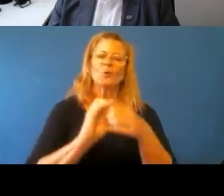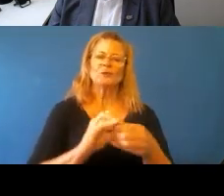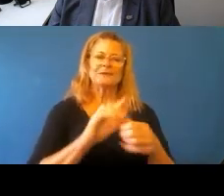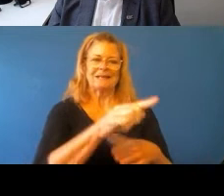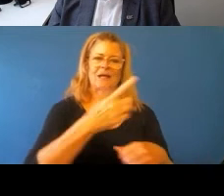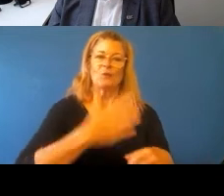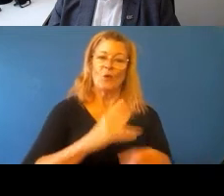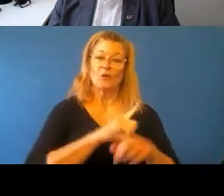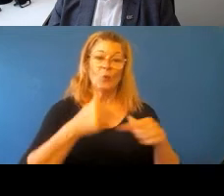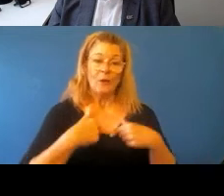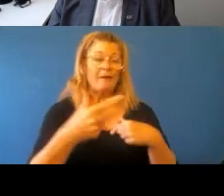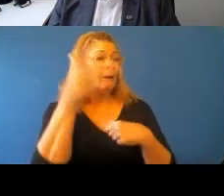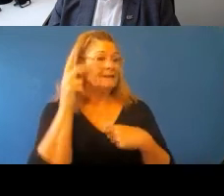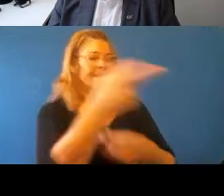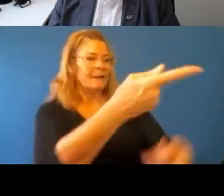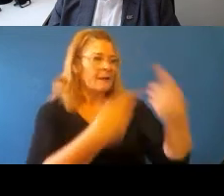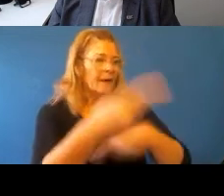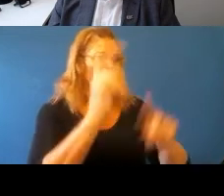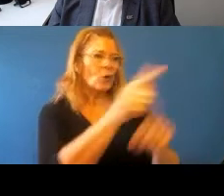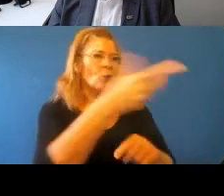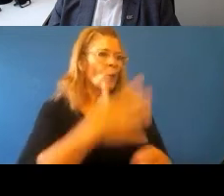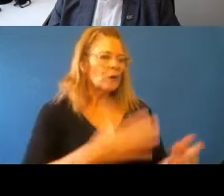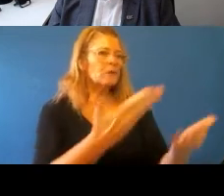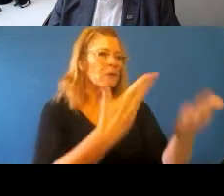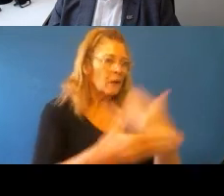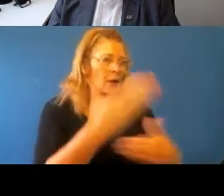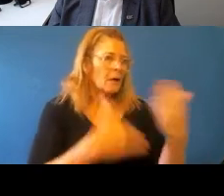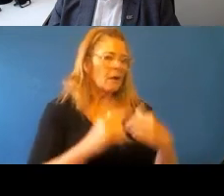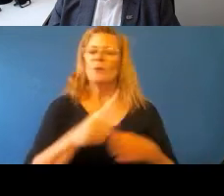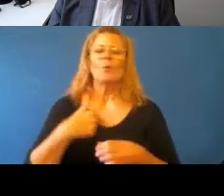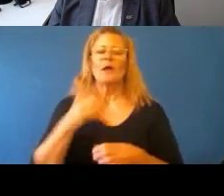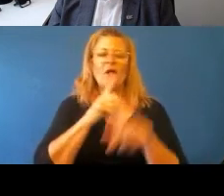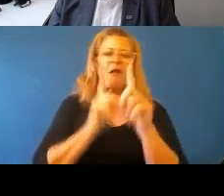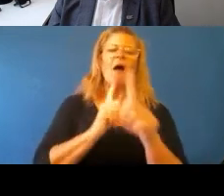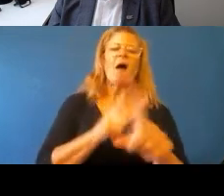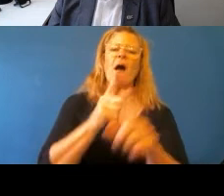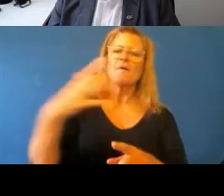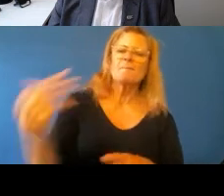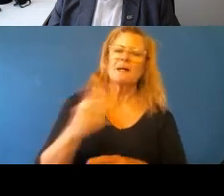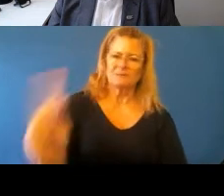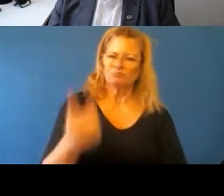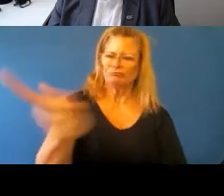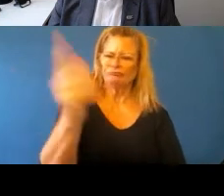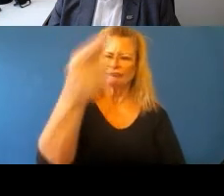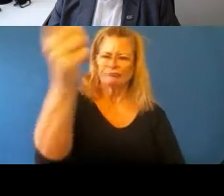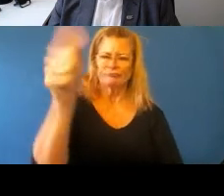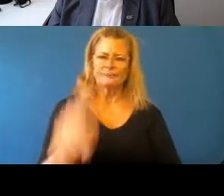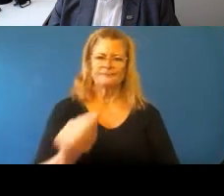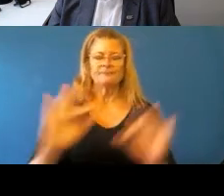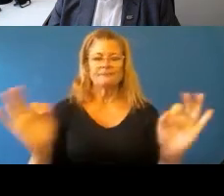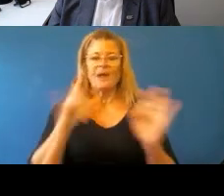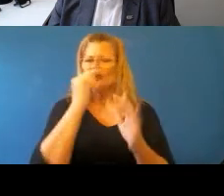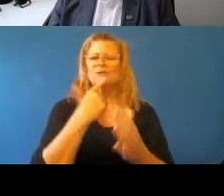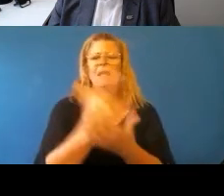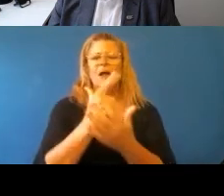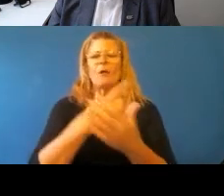have told us that's what they want, not that we're saying, this is what you should do. And think that's another key point. I could say a lot more, but I